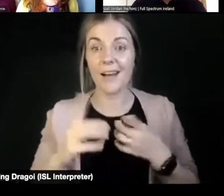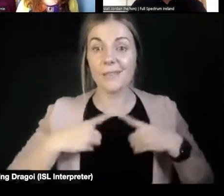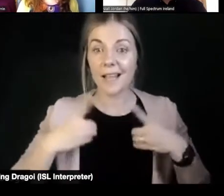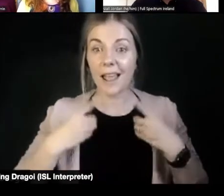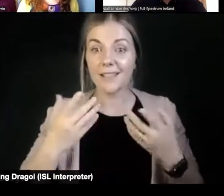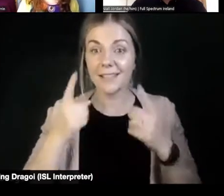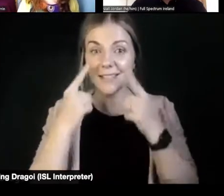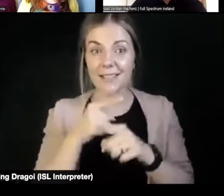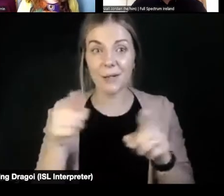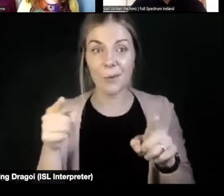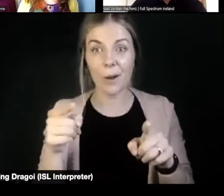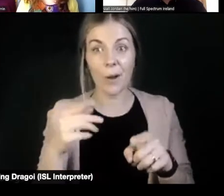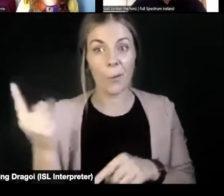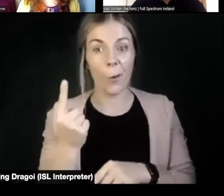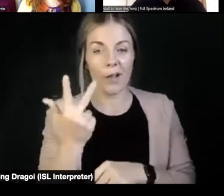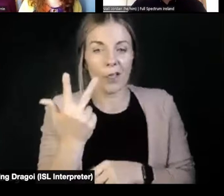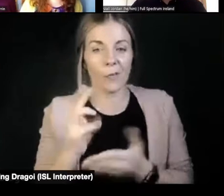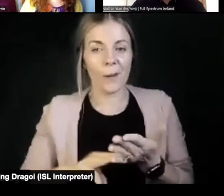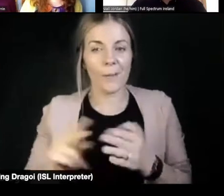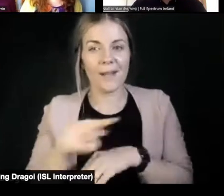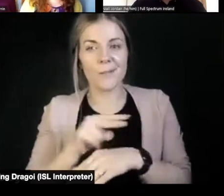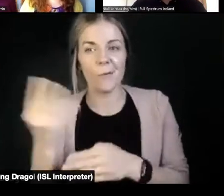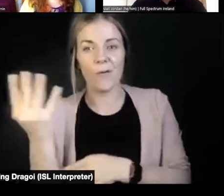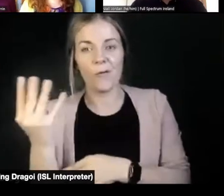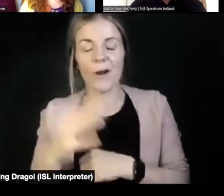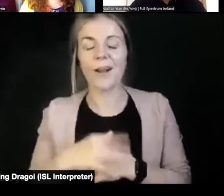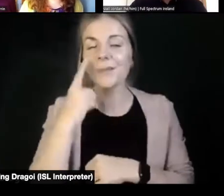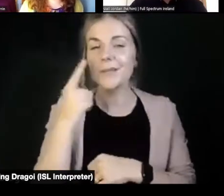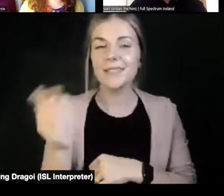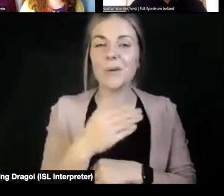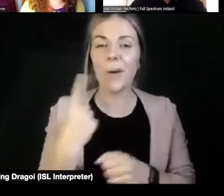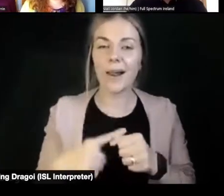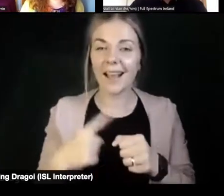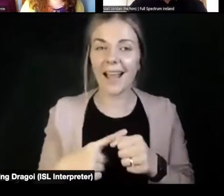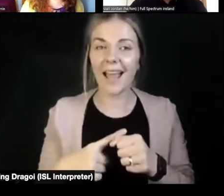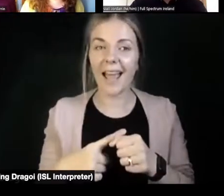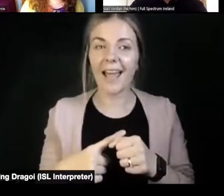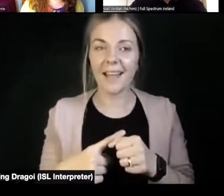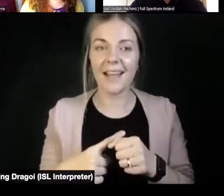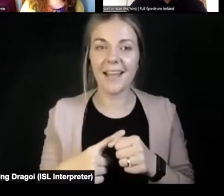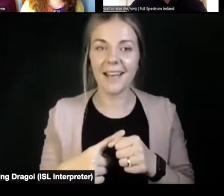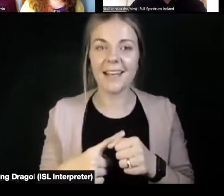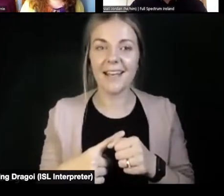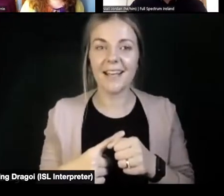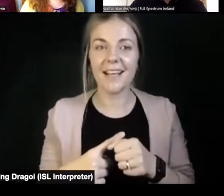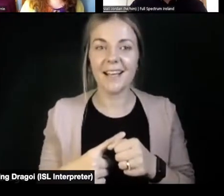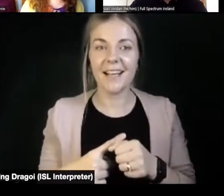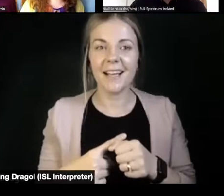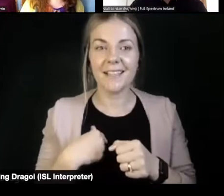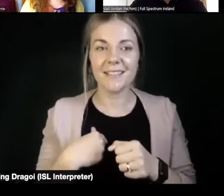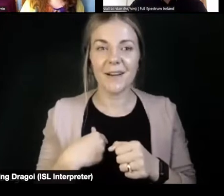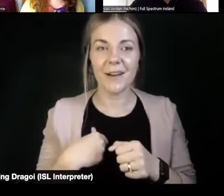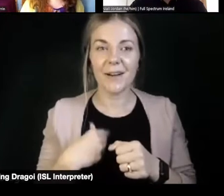three minutes over to him. So these are all again on the 7th of November, 7th of September, a 3 o'clock call,